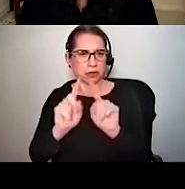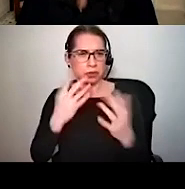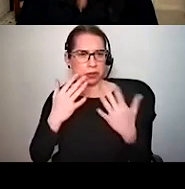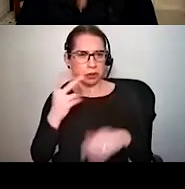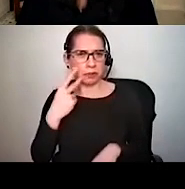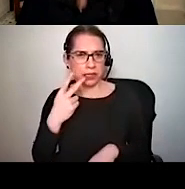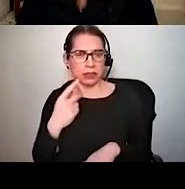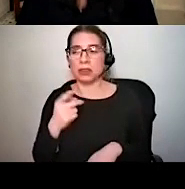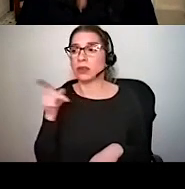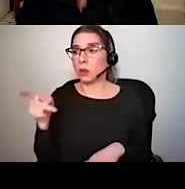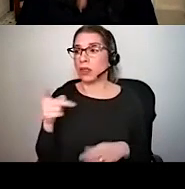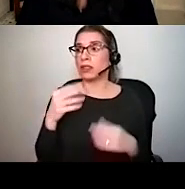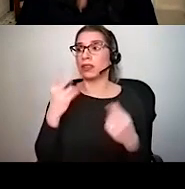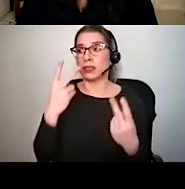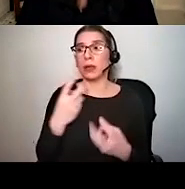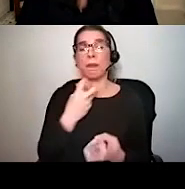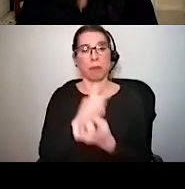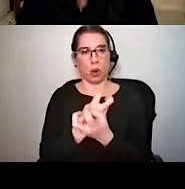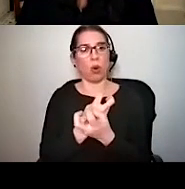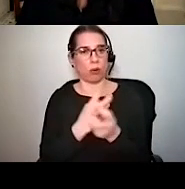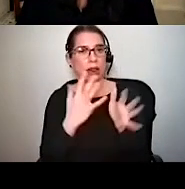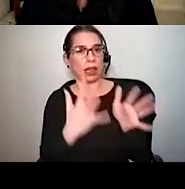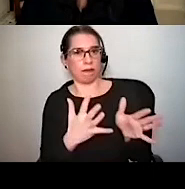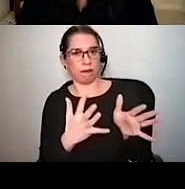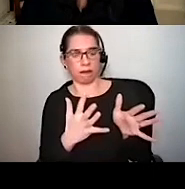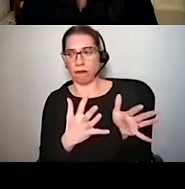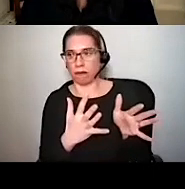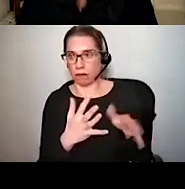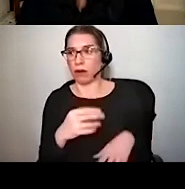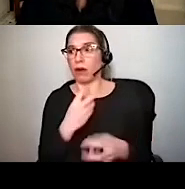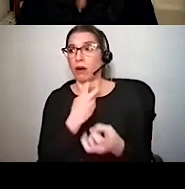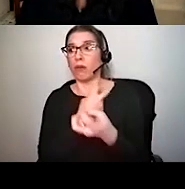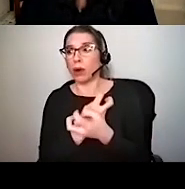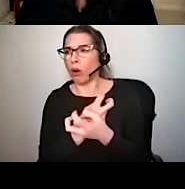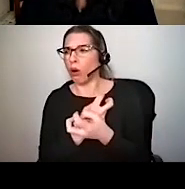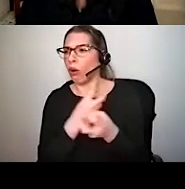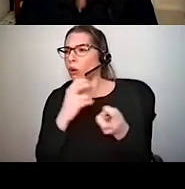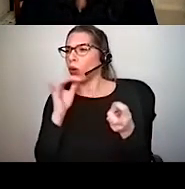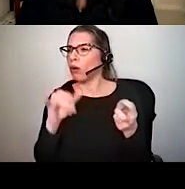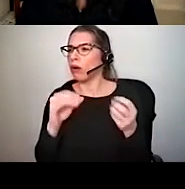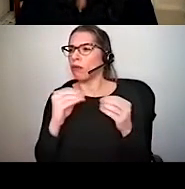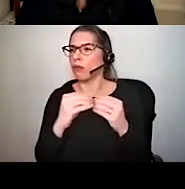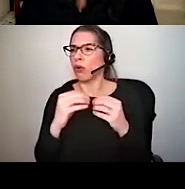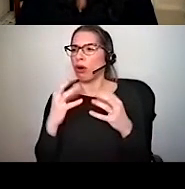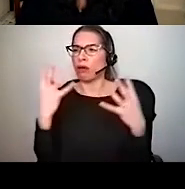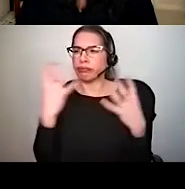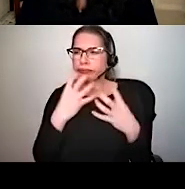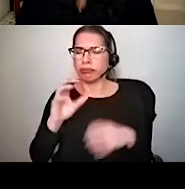that the bone has been left intact and it is visible as these kind of solid magenta lines